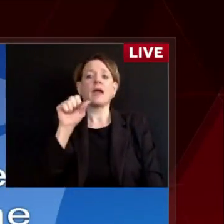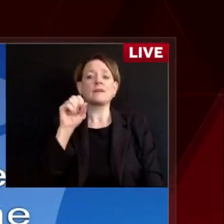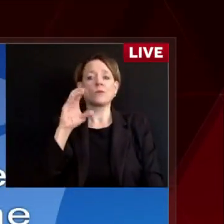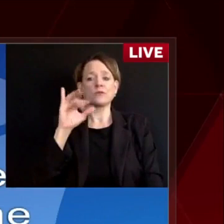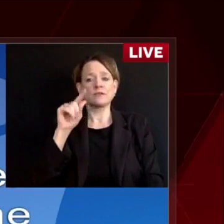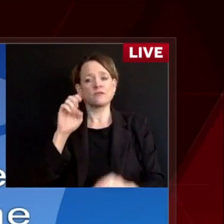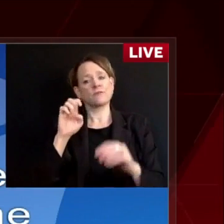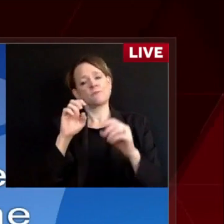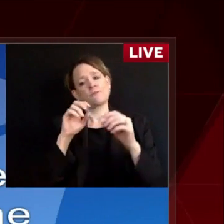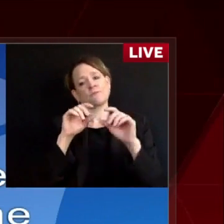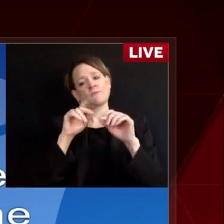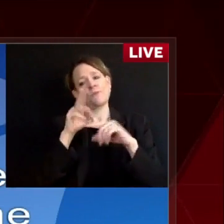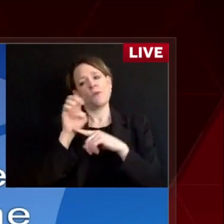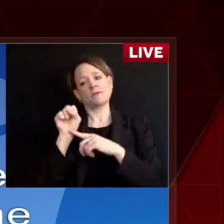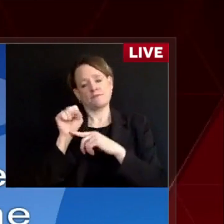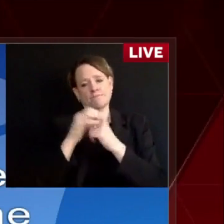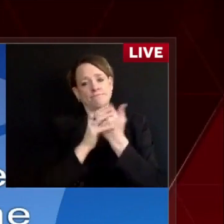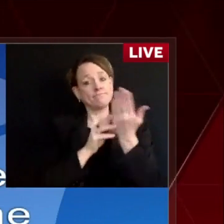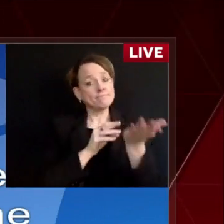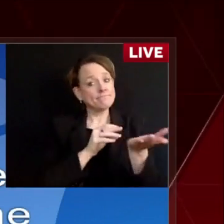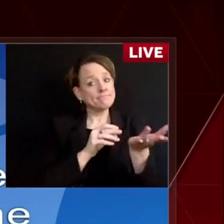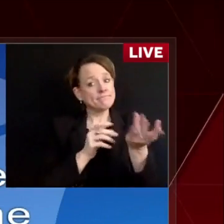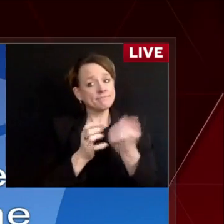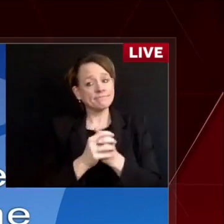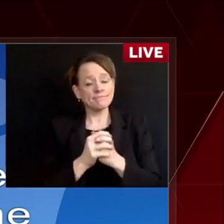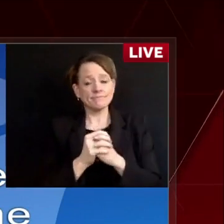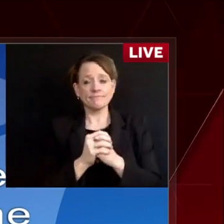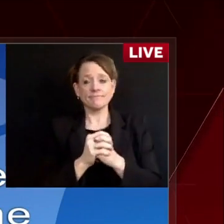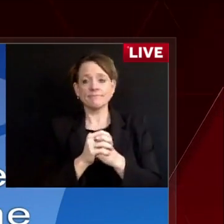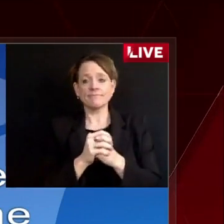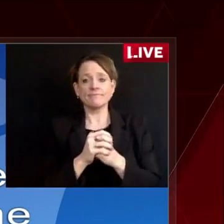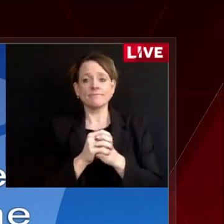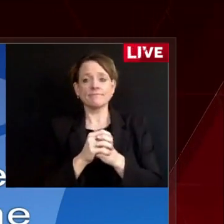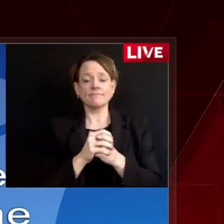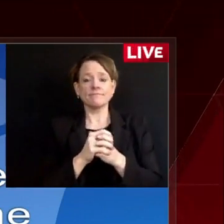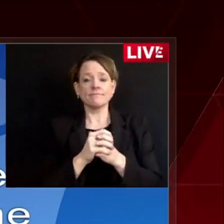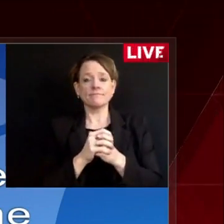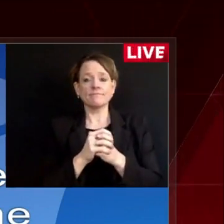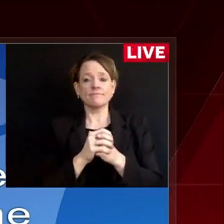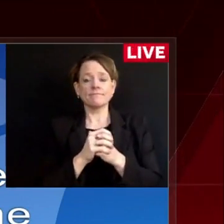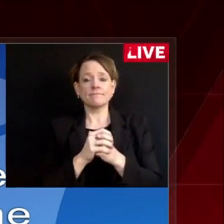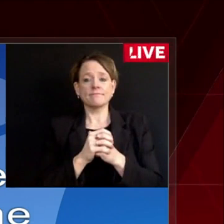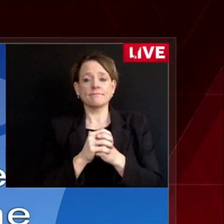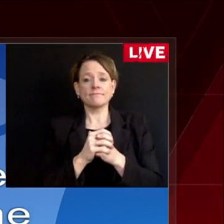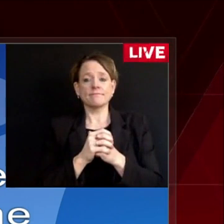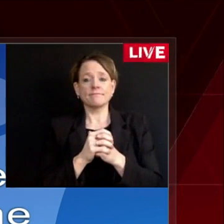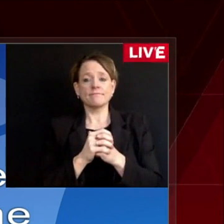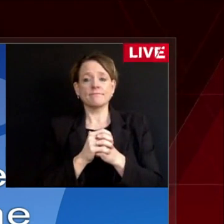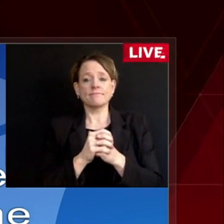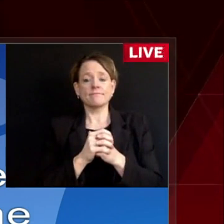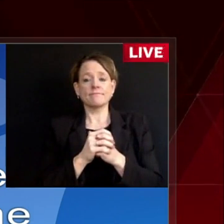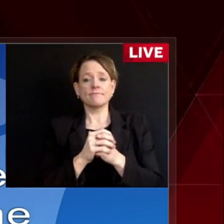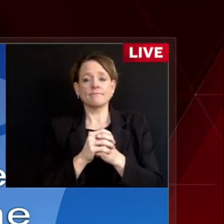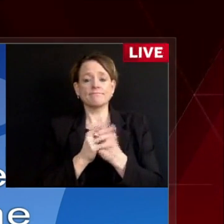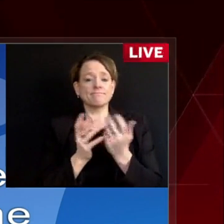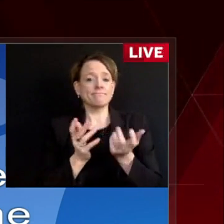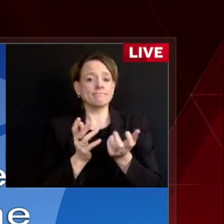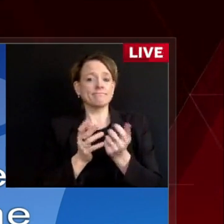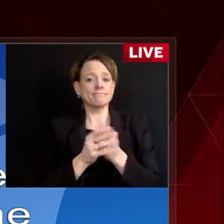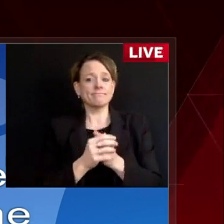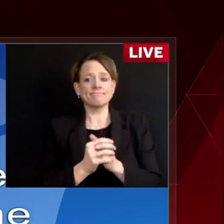All right, just heard from state health officials there. Governor Tony Evers urging people to stay home, not to go out unless it is absolutely